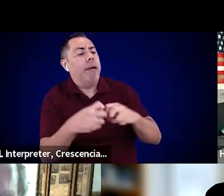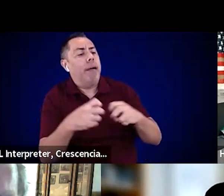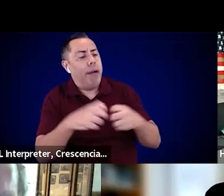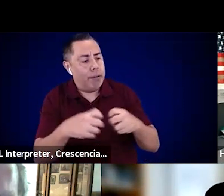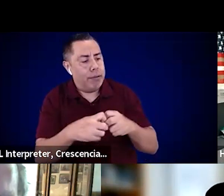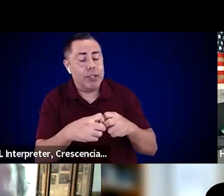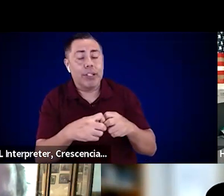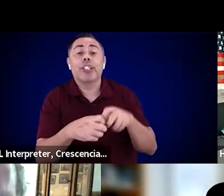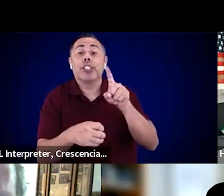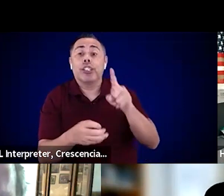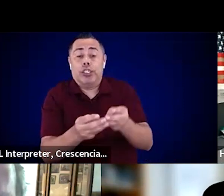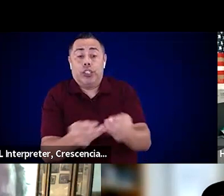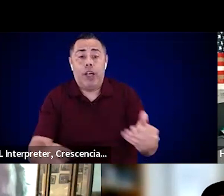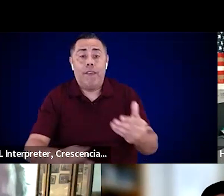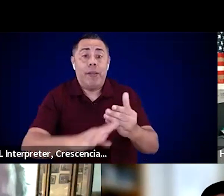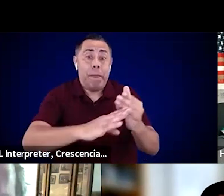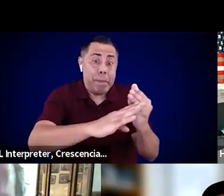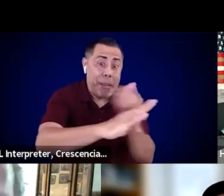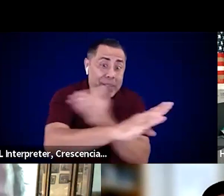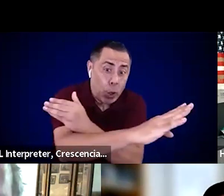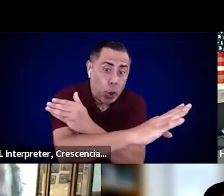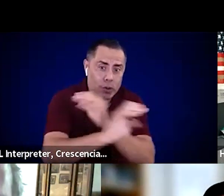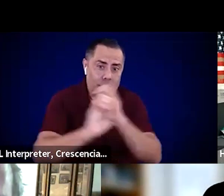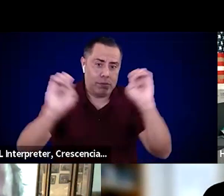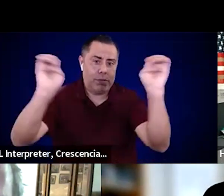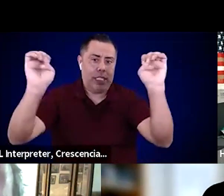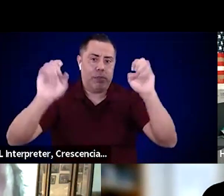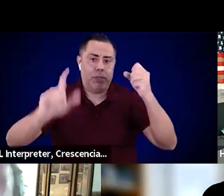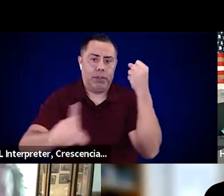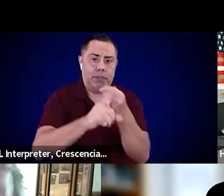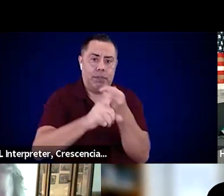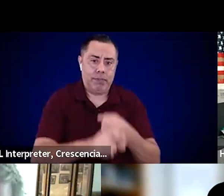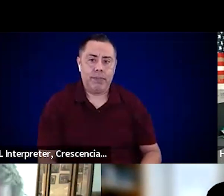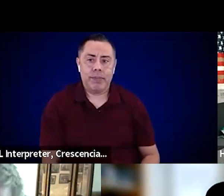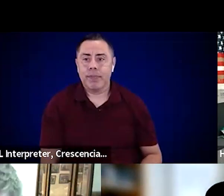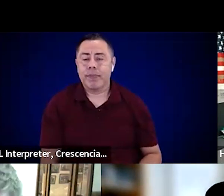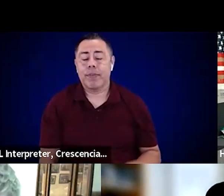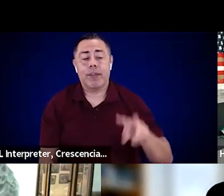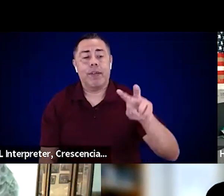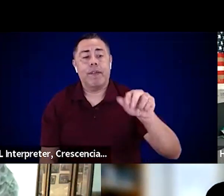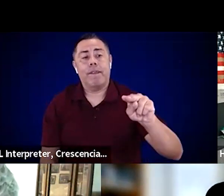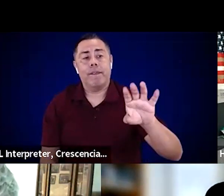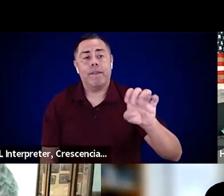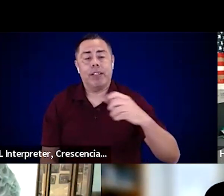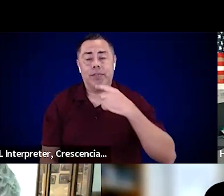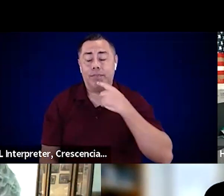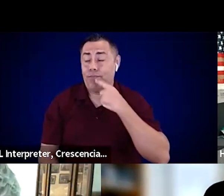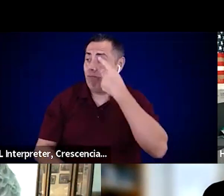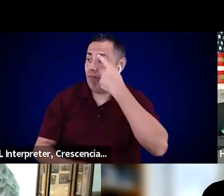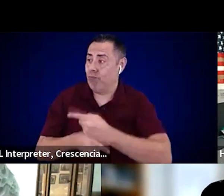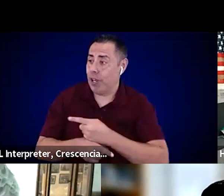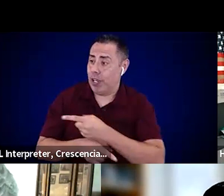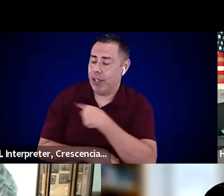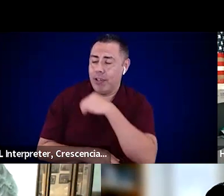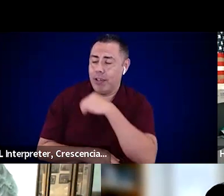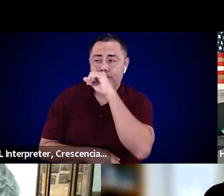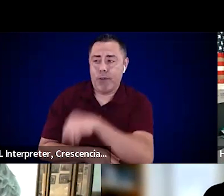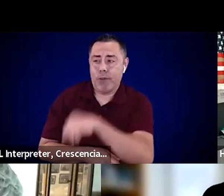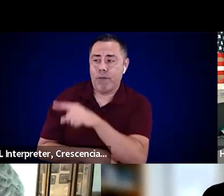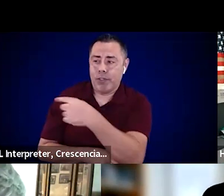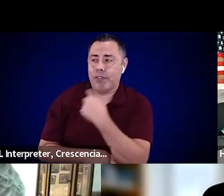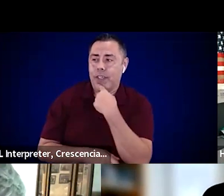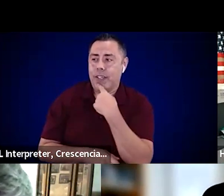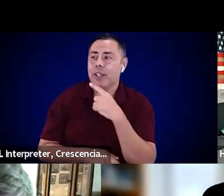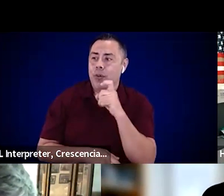Yeah. Yeah. love that. You said before they occur. Right. But it's not ready for the balloon to go up. Um, so,